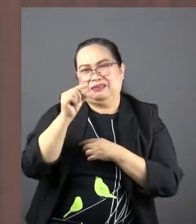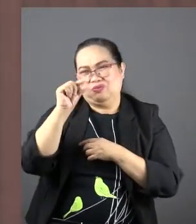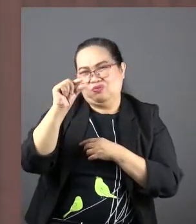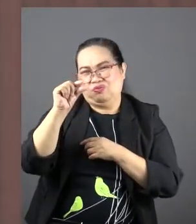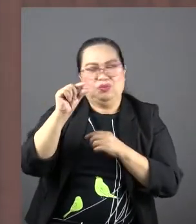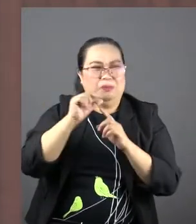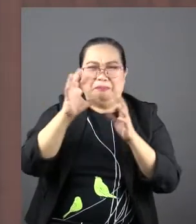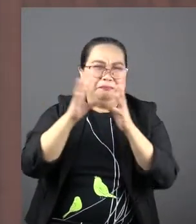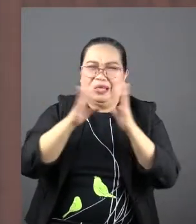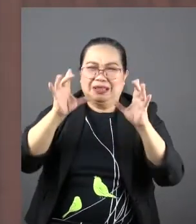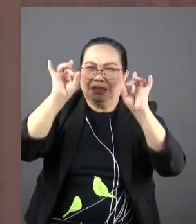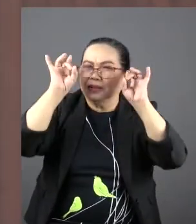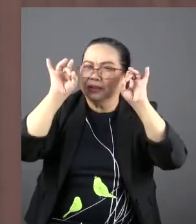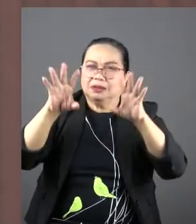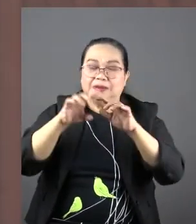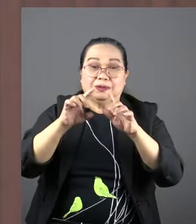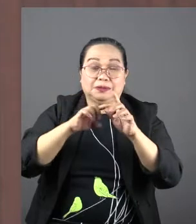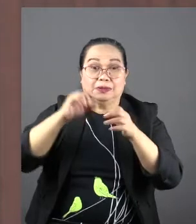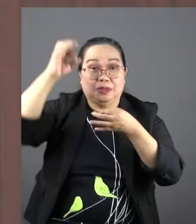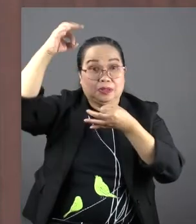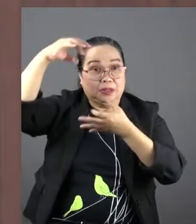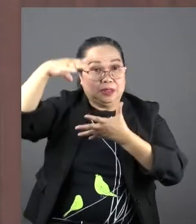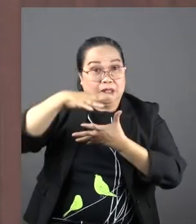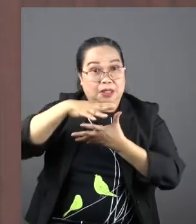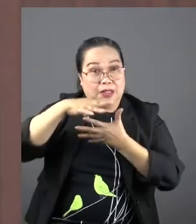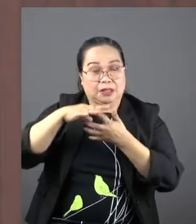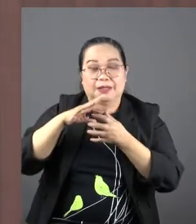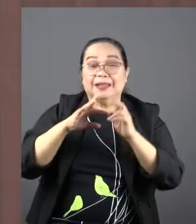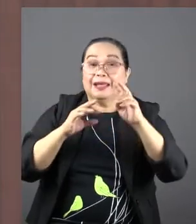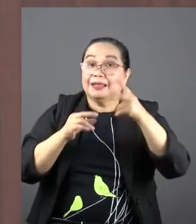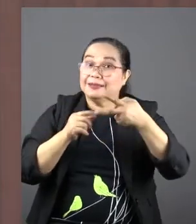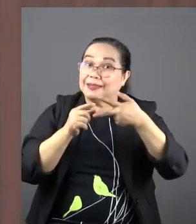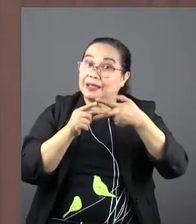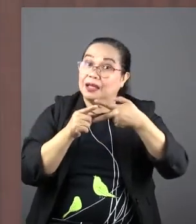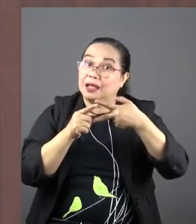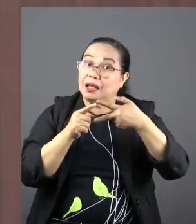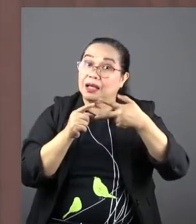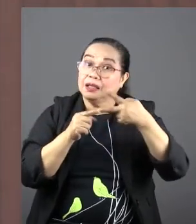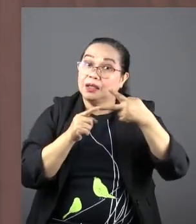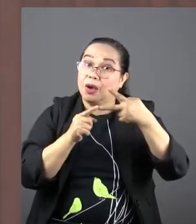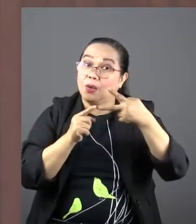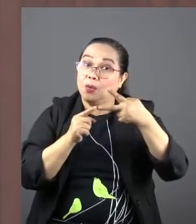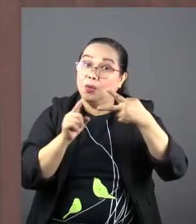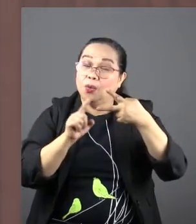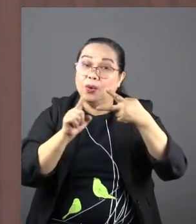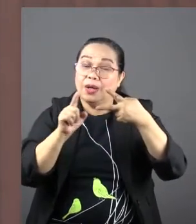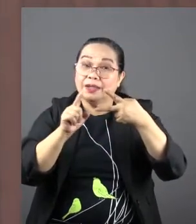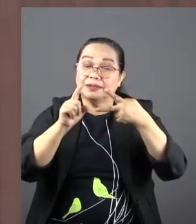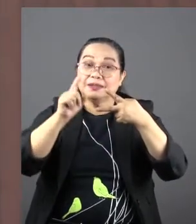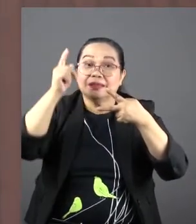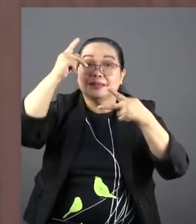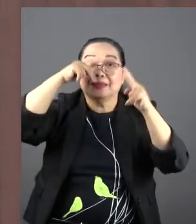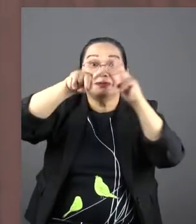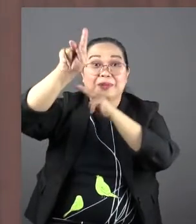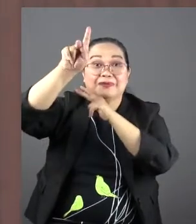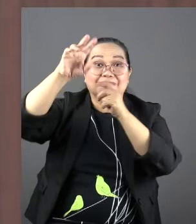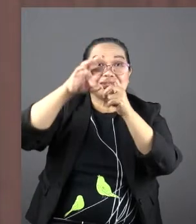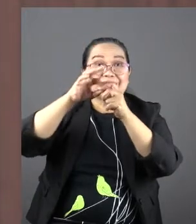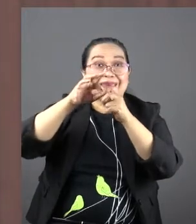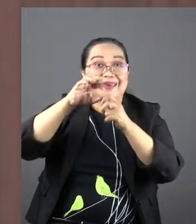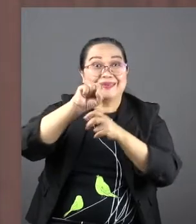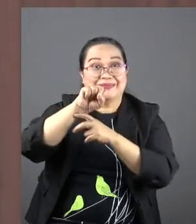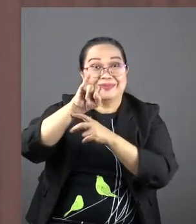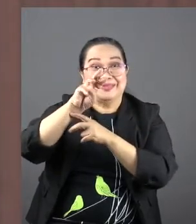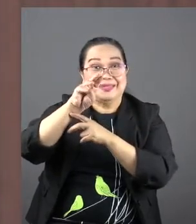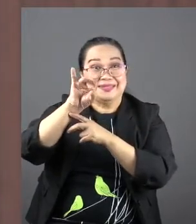more. Aside from the annunciation, the second vignette that talks about her sacrificial commitment is found in the prophecy of Simeon at the